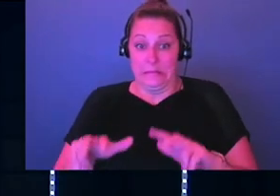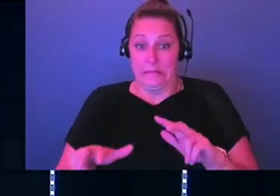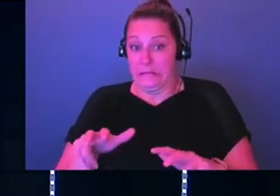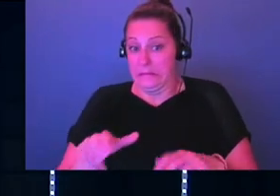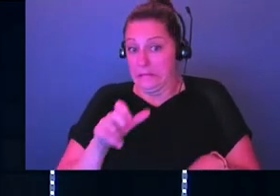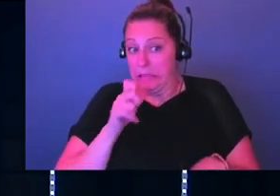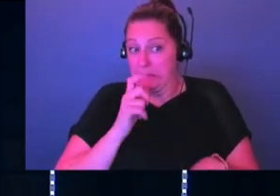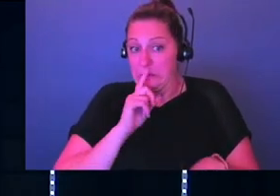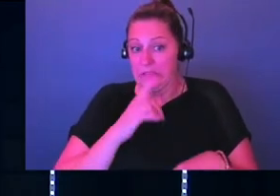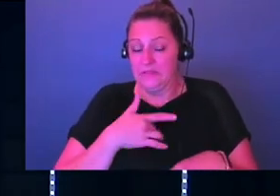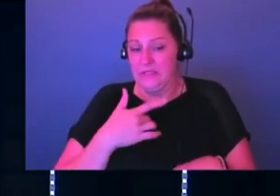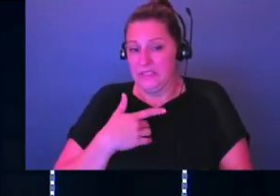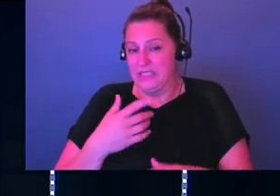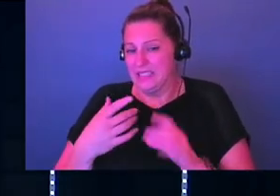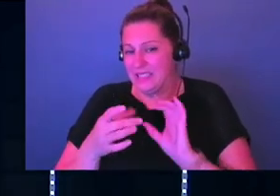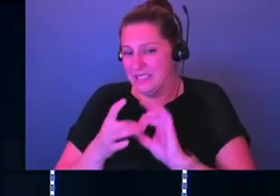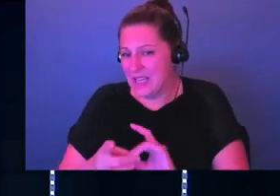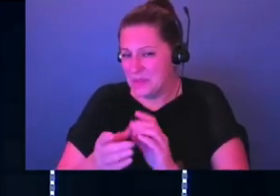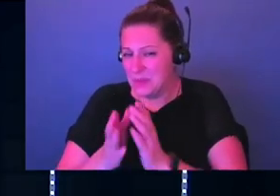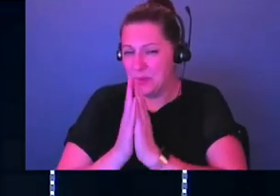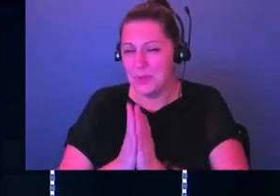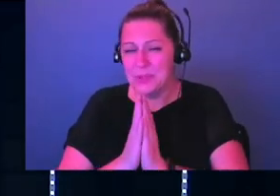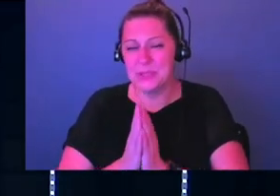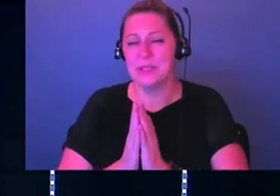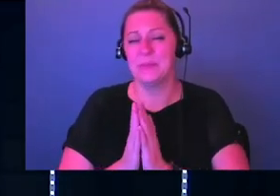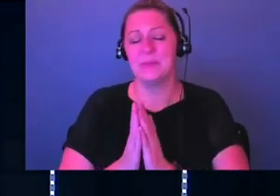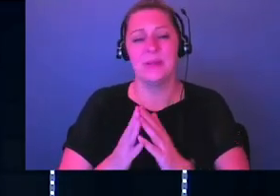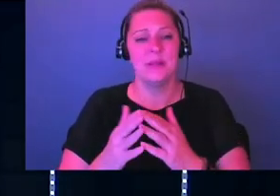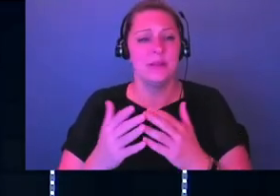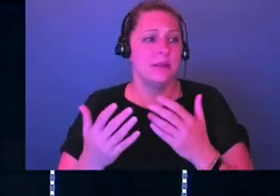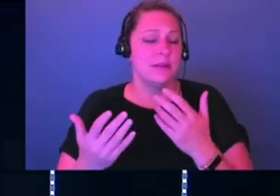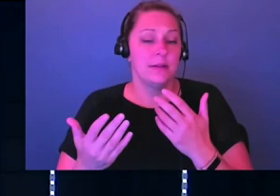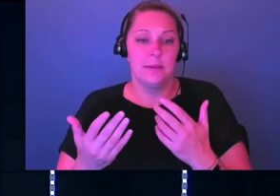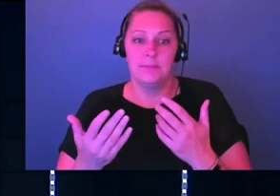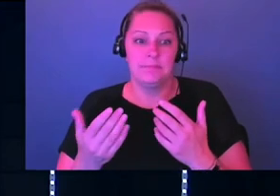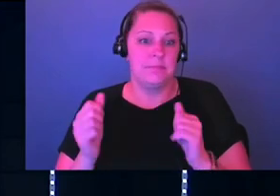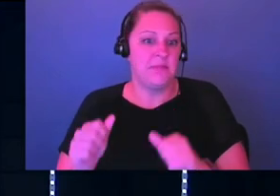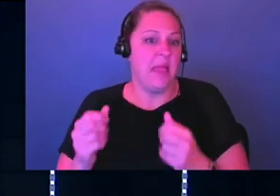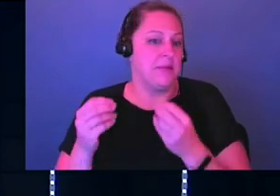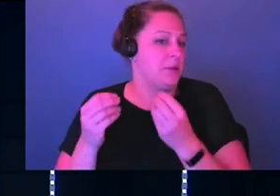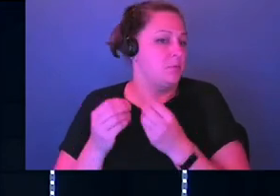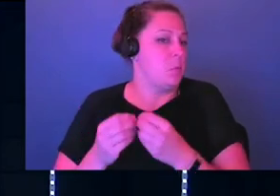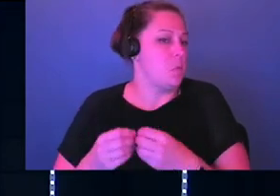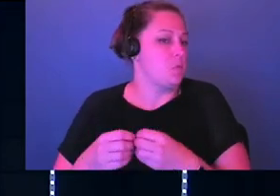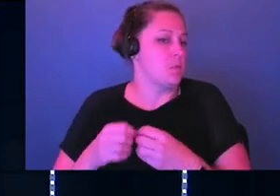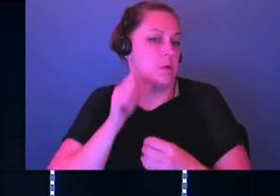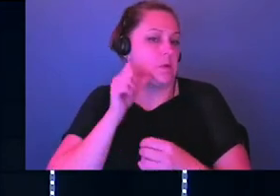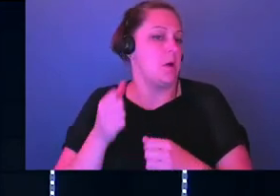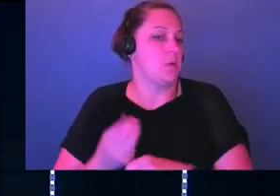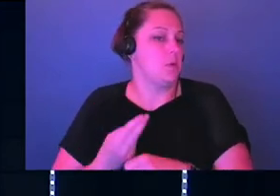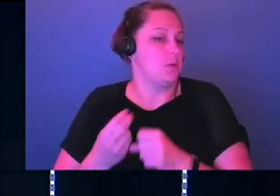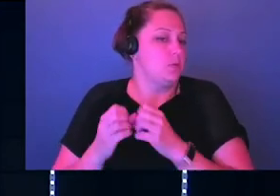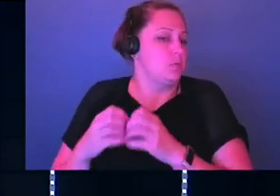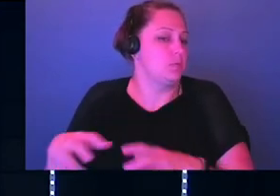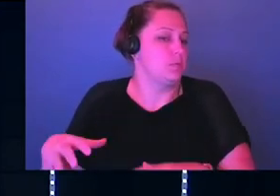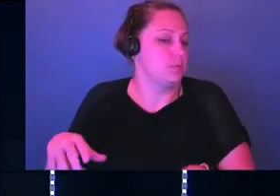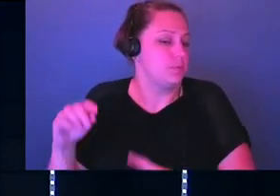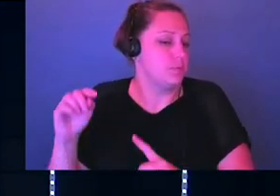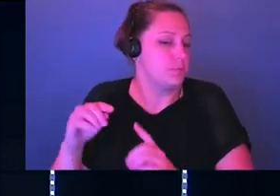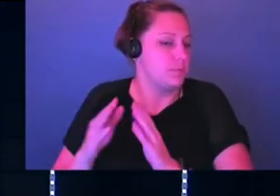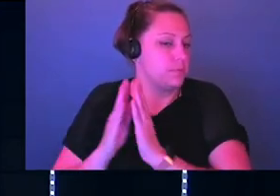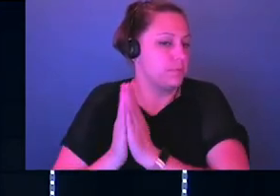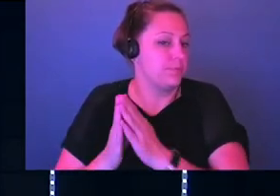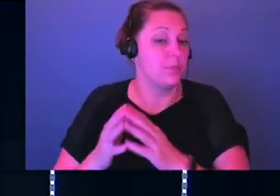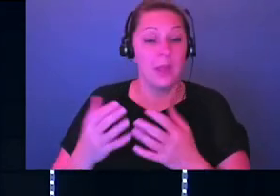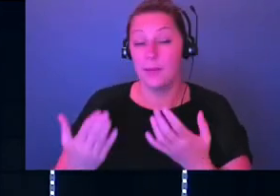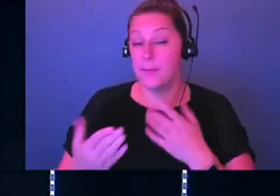Doesn't it feel like something I can really connect with? I feel like I could really like, maybe just go without it, whatever the case may be. Maybe what you